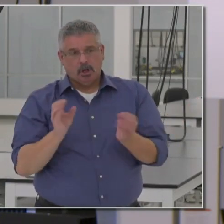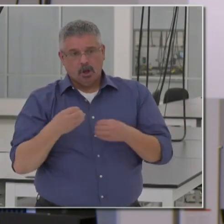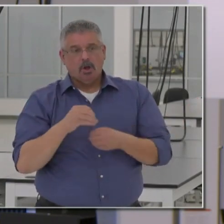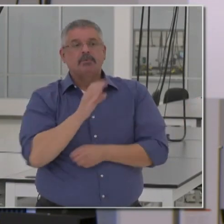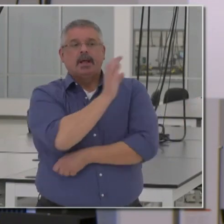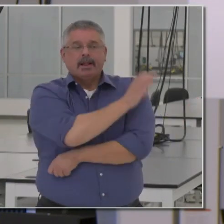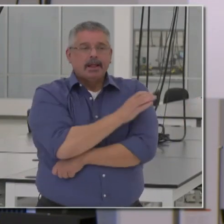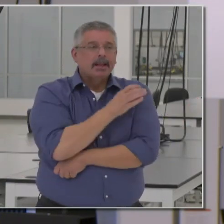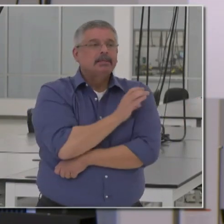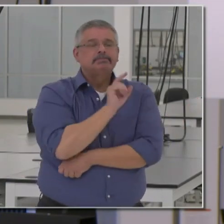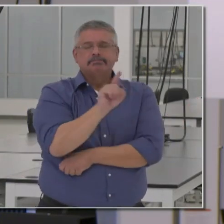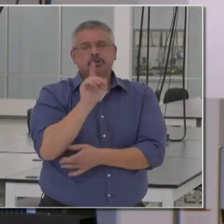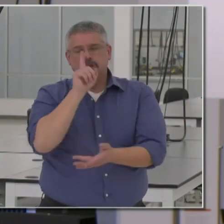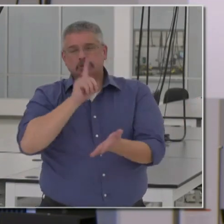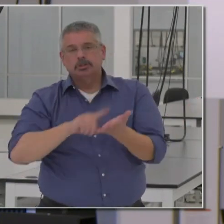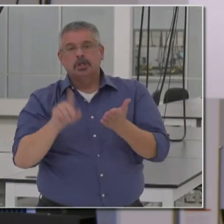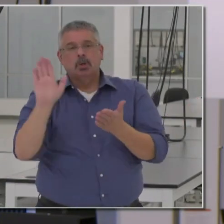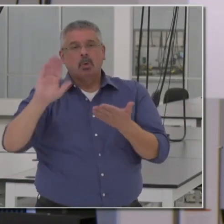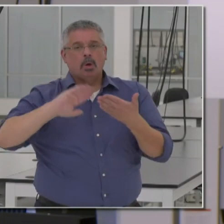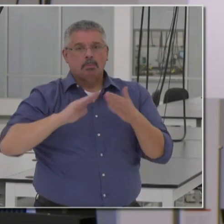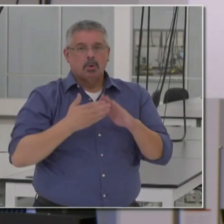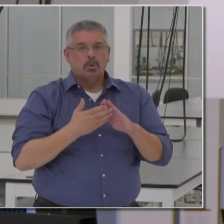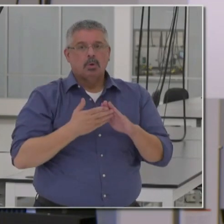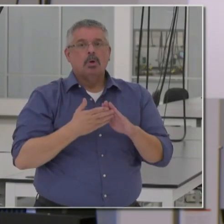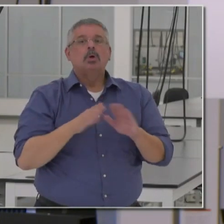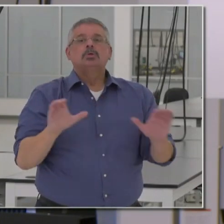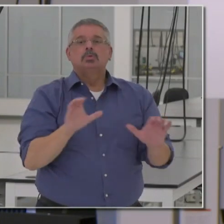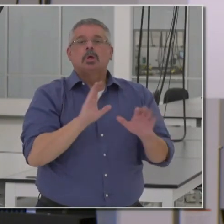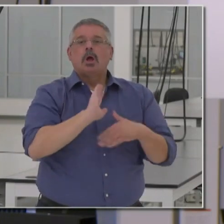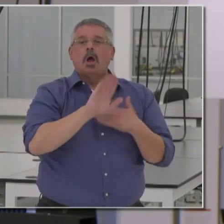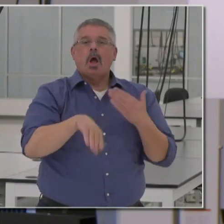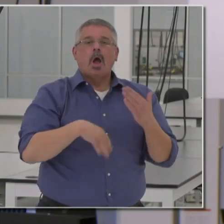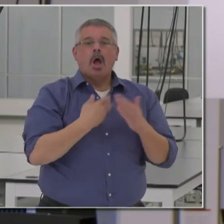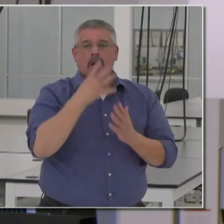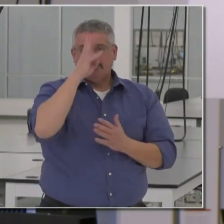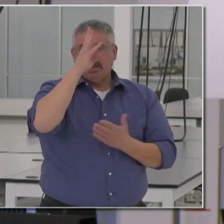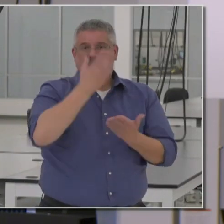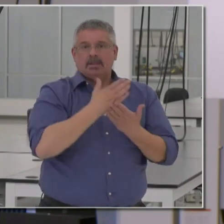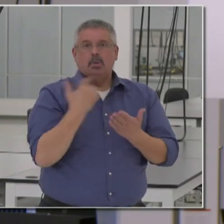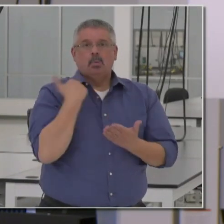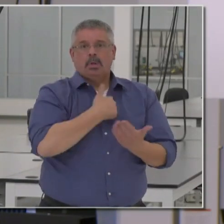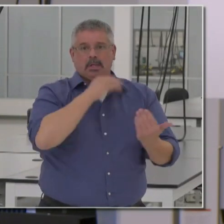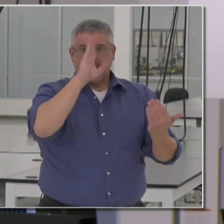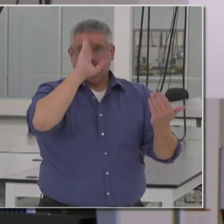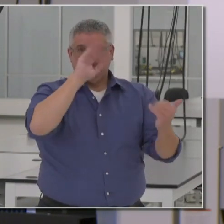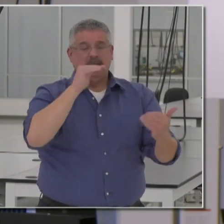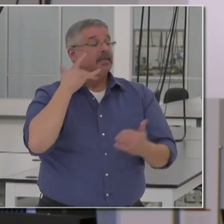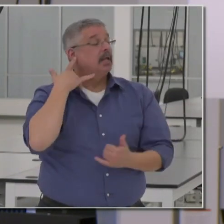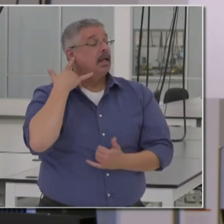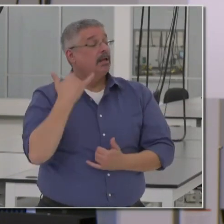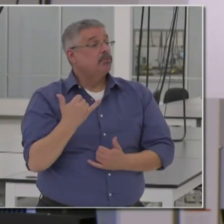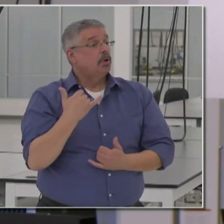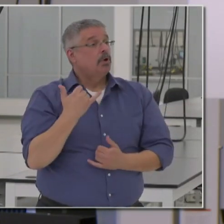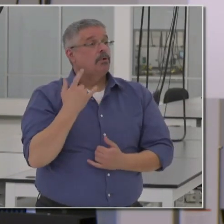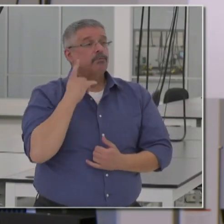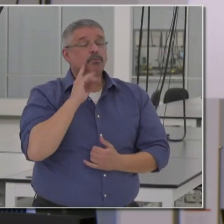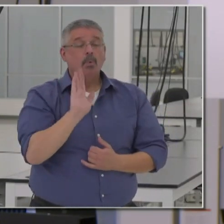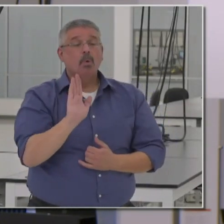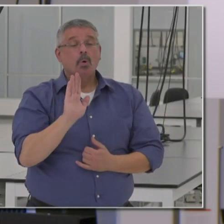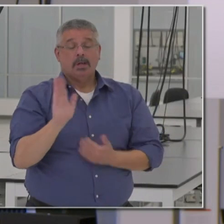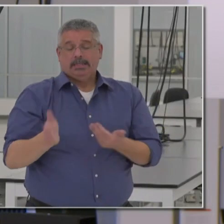your clinics in your communities are doing all of the innovative things we would expect in California for